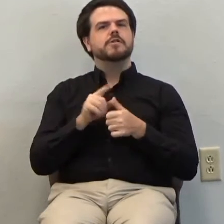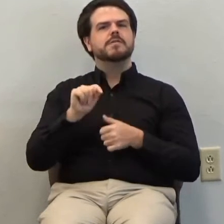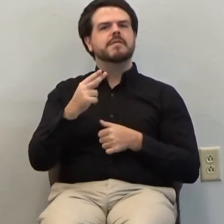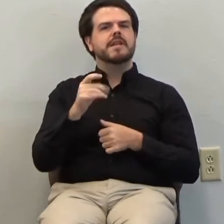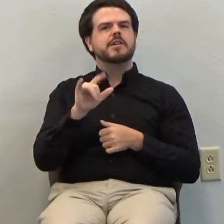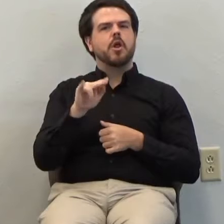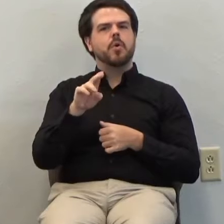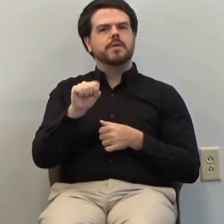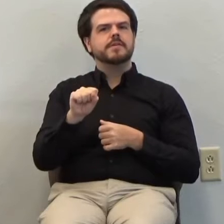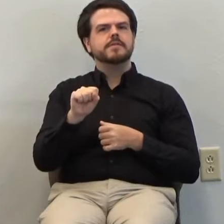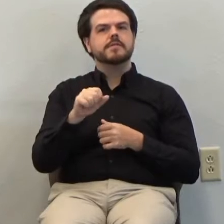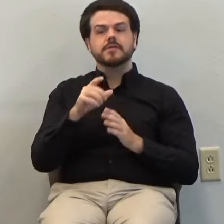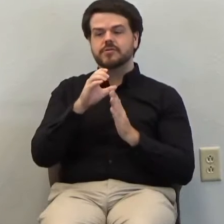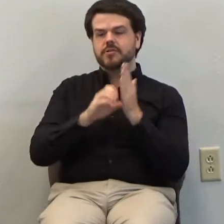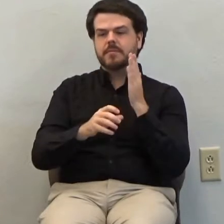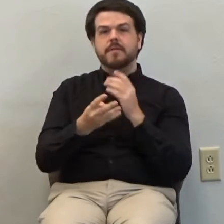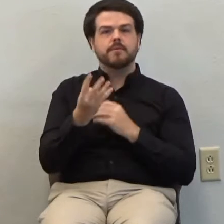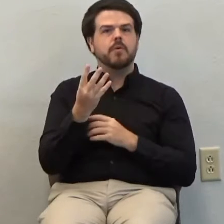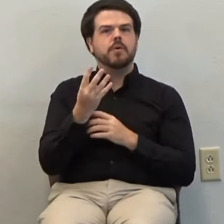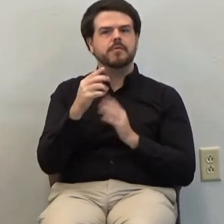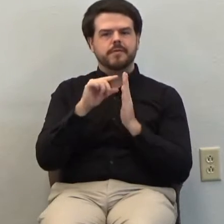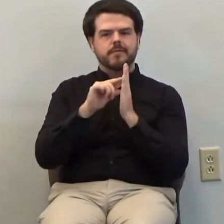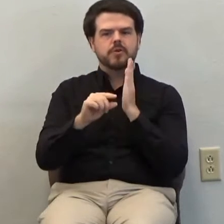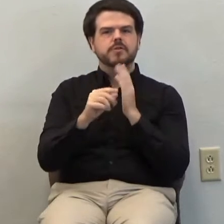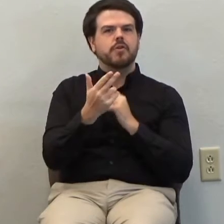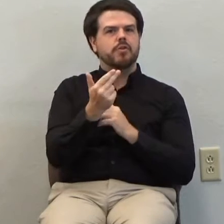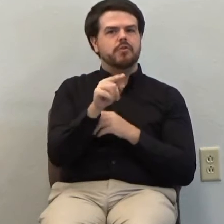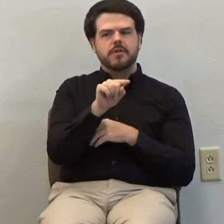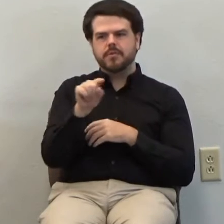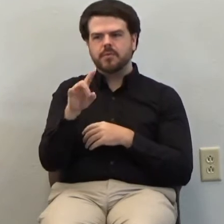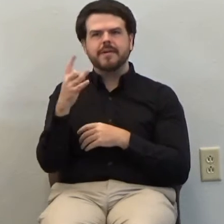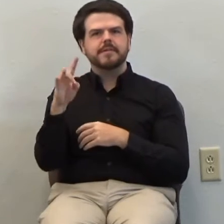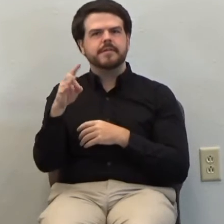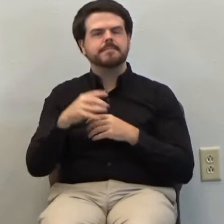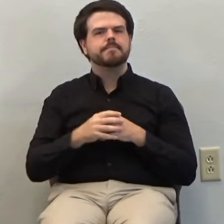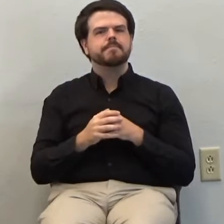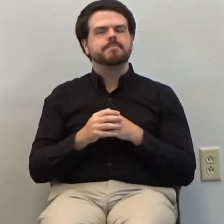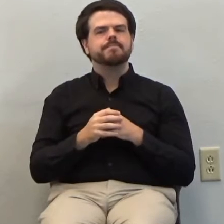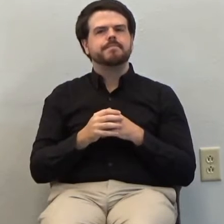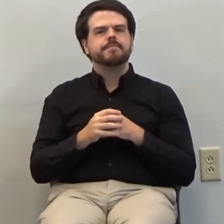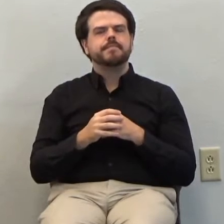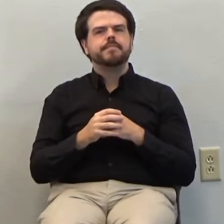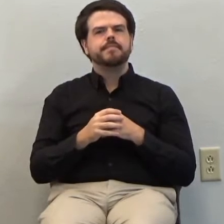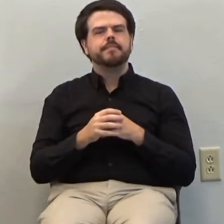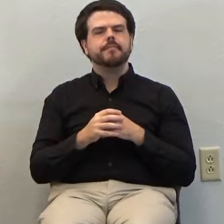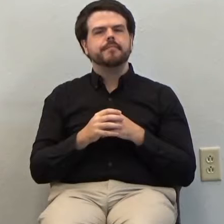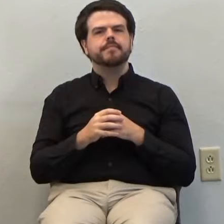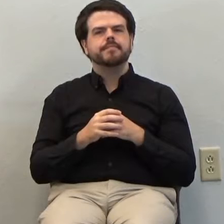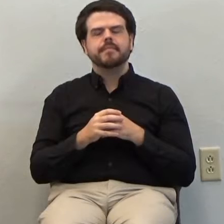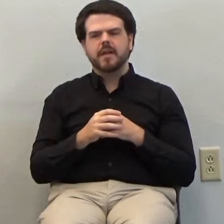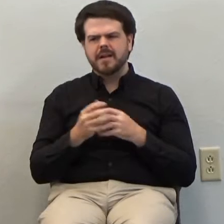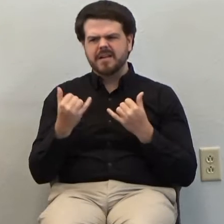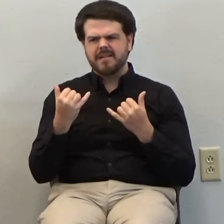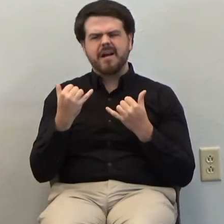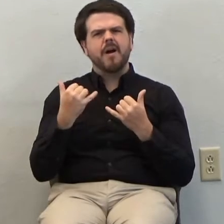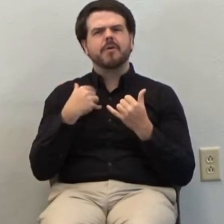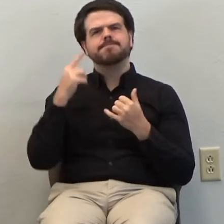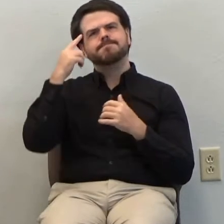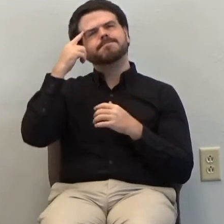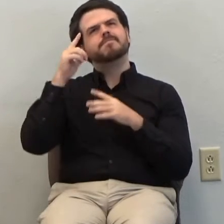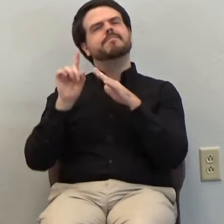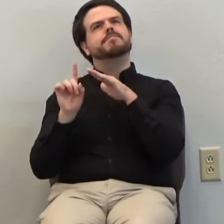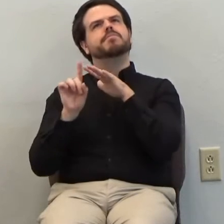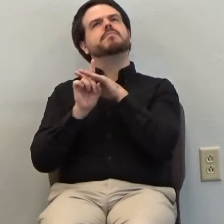4, verses 13 through 18, I have come to, I would say, understand